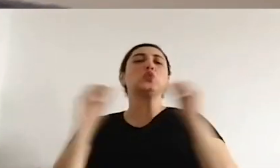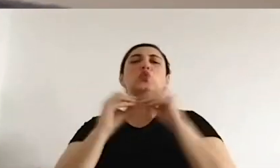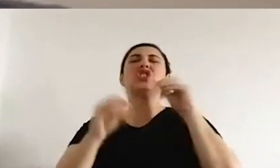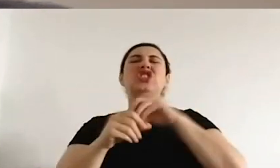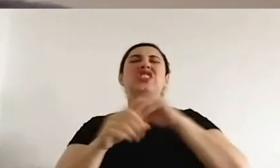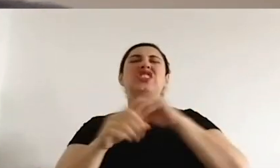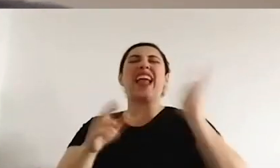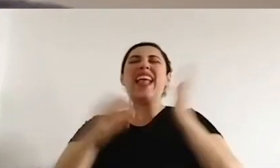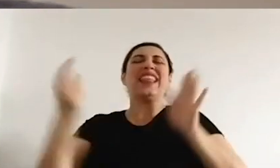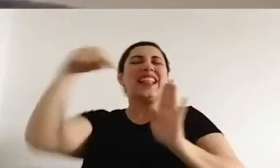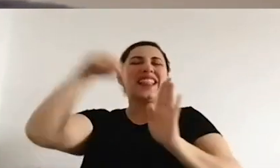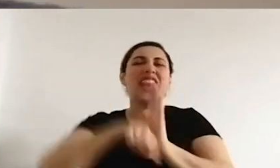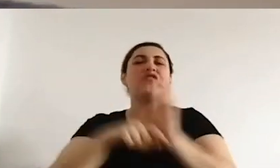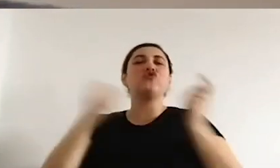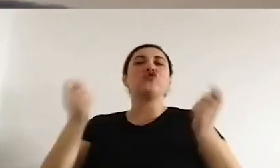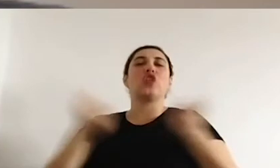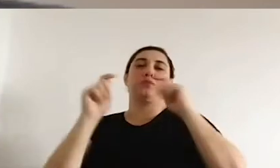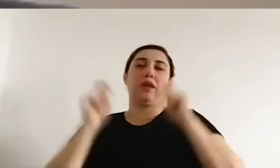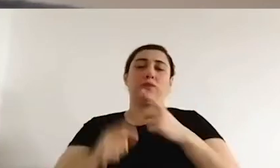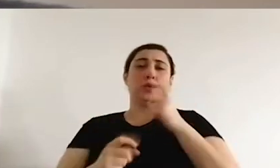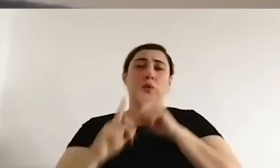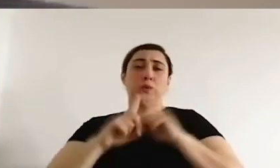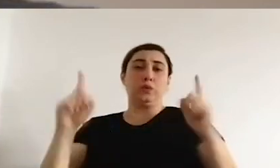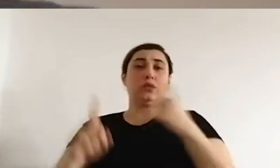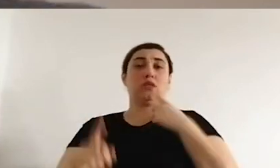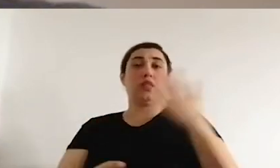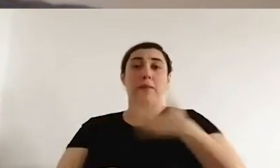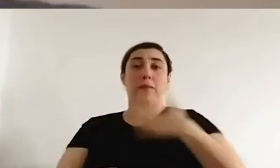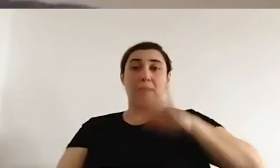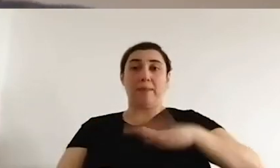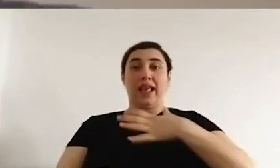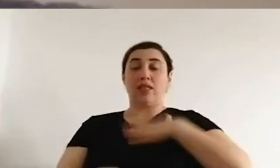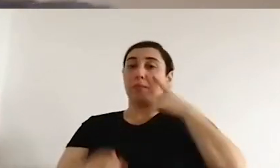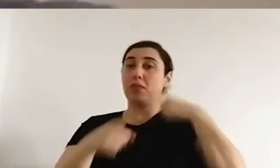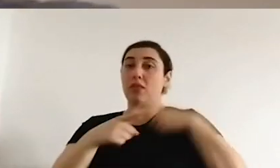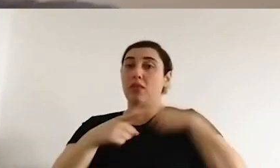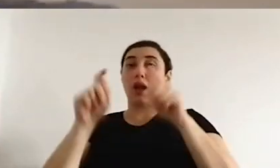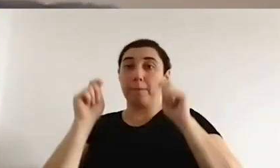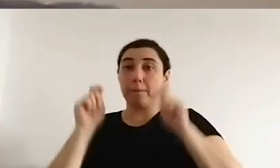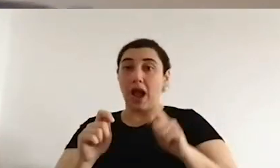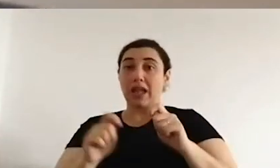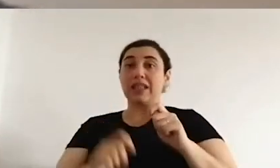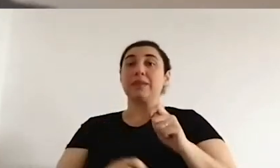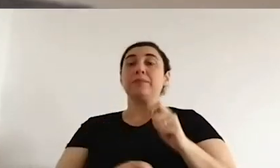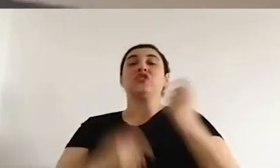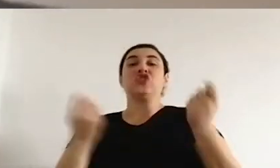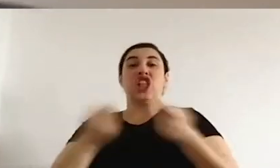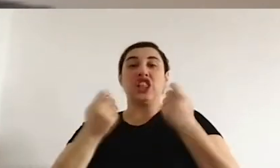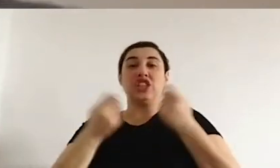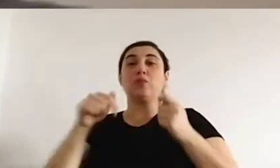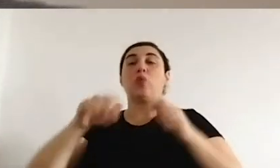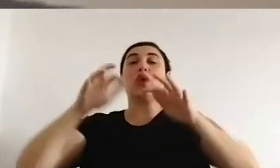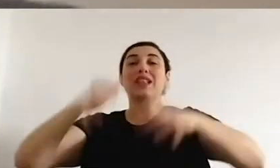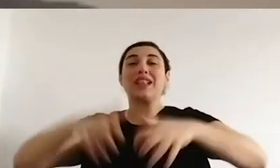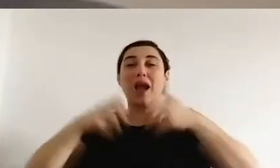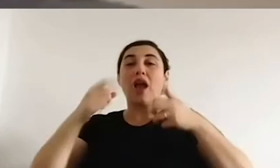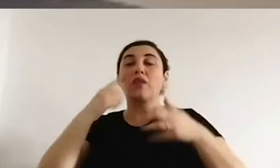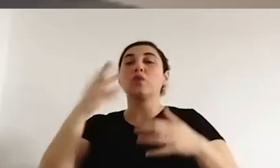I think for a long time, one of the most comprehensive publications. And I always referred to your publications when